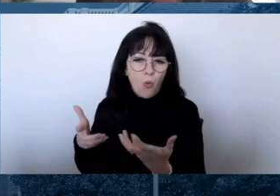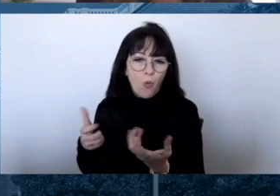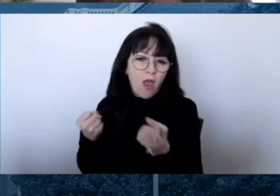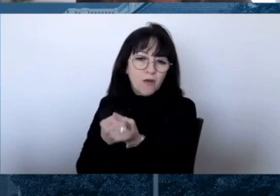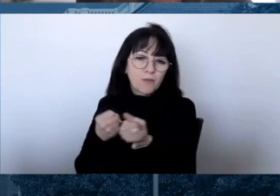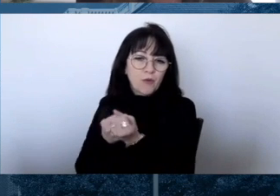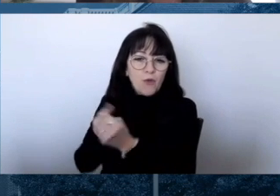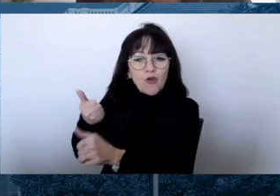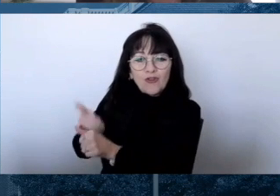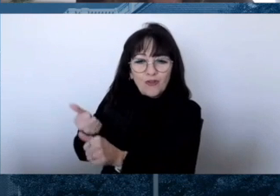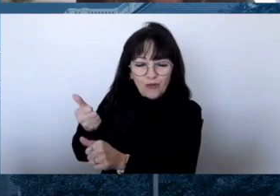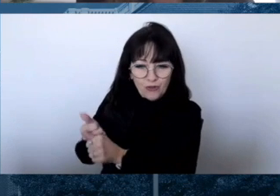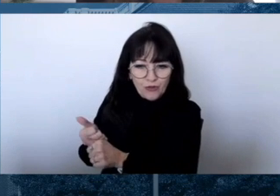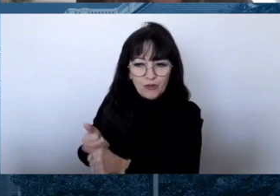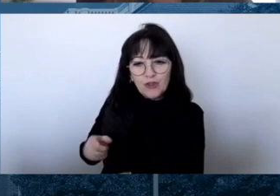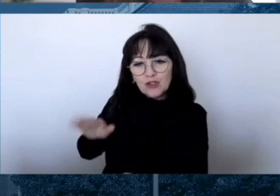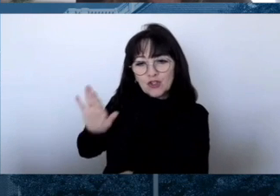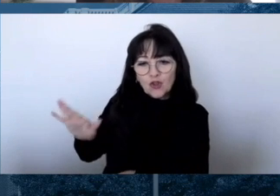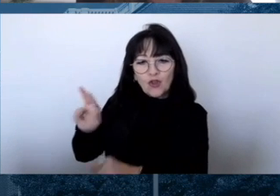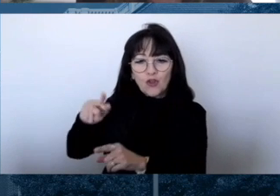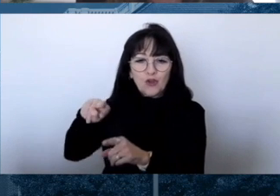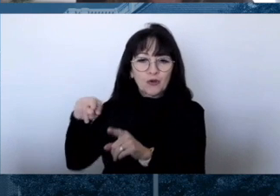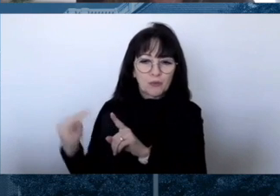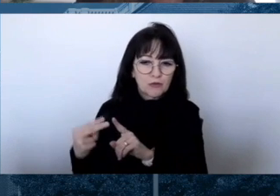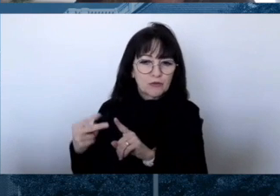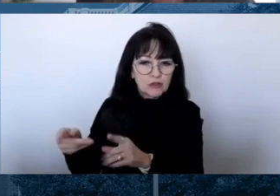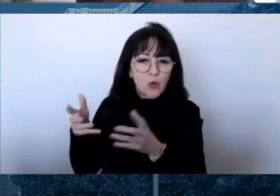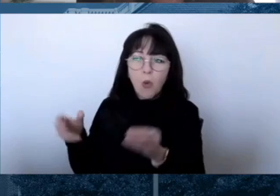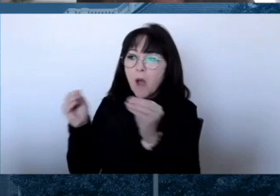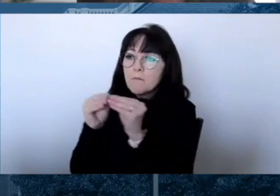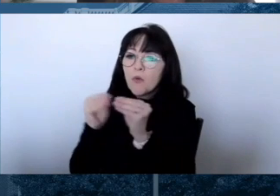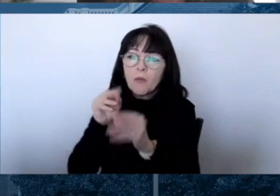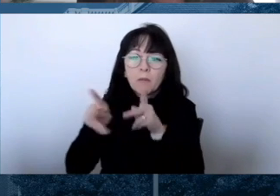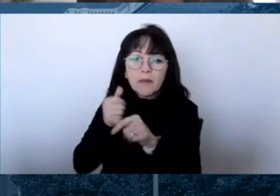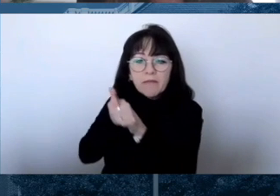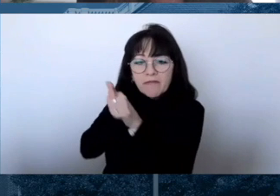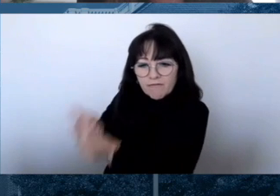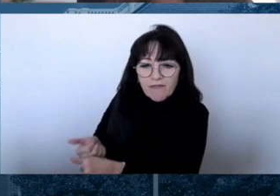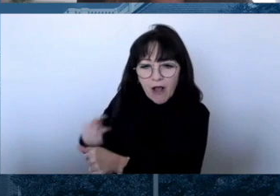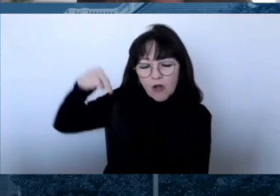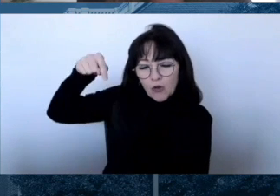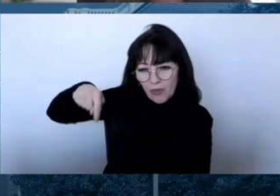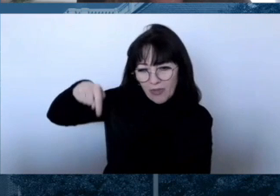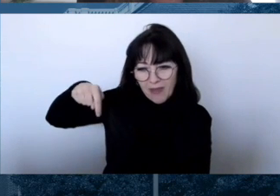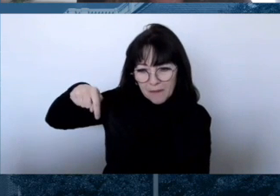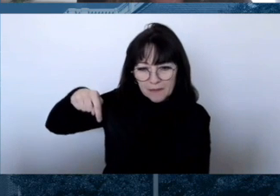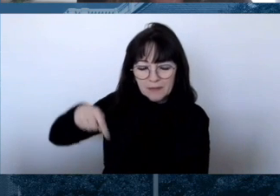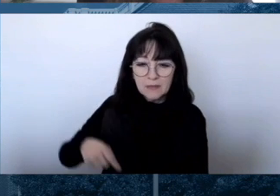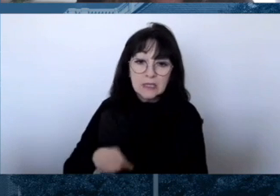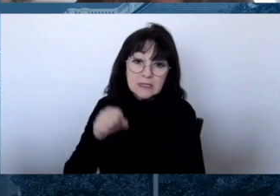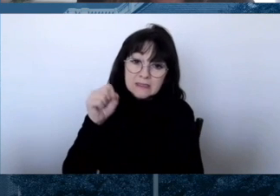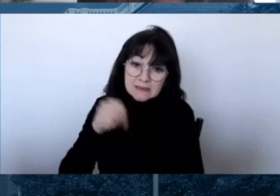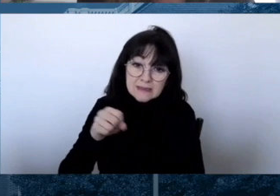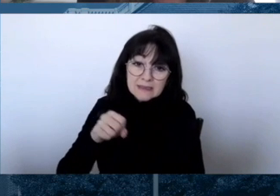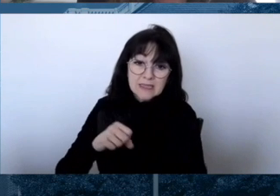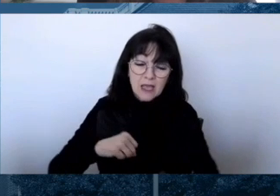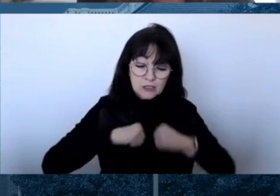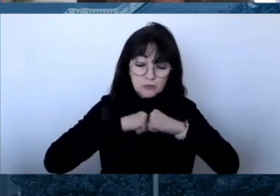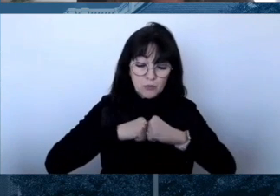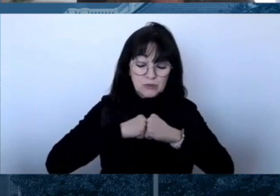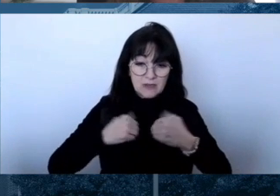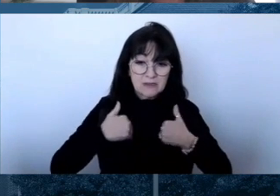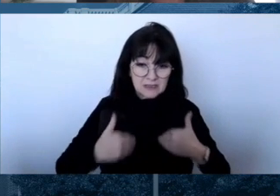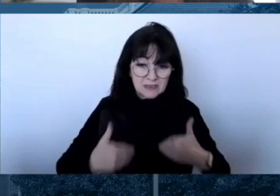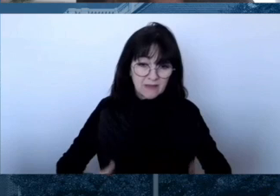indicated during the Delta variant, period, was that while natural immunity offered good protection, the best